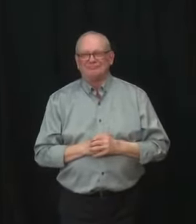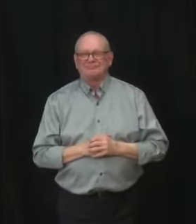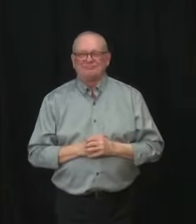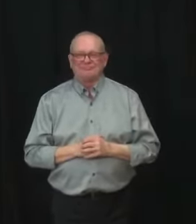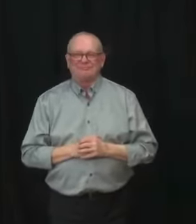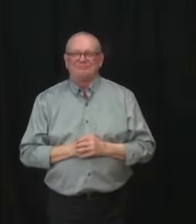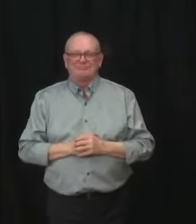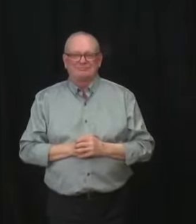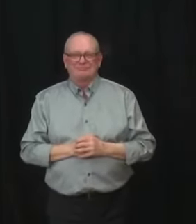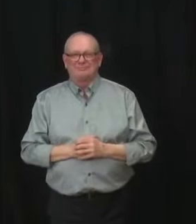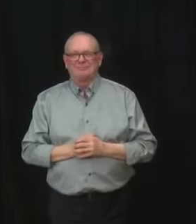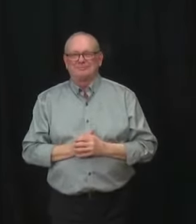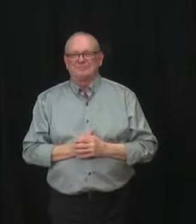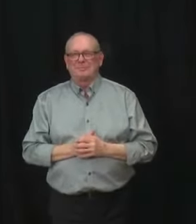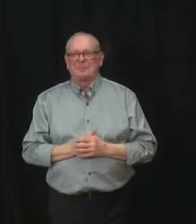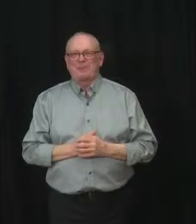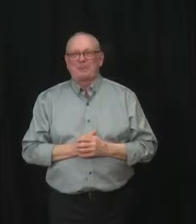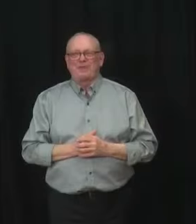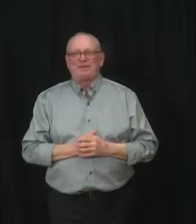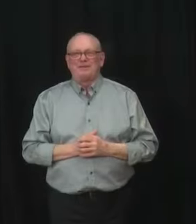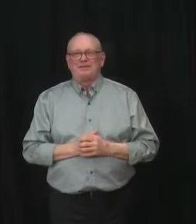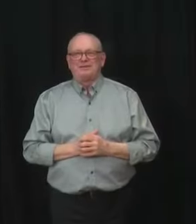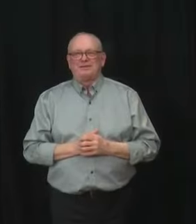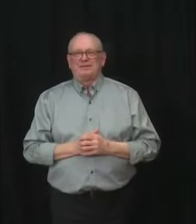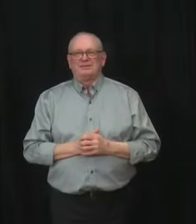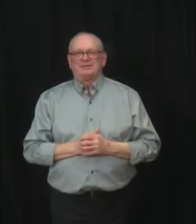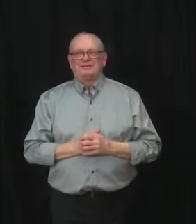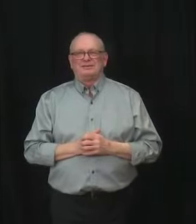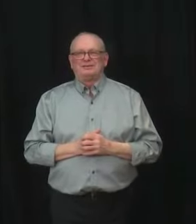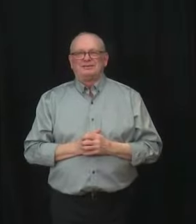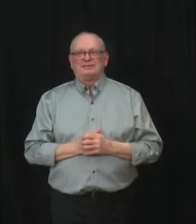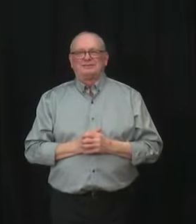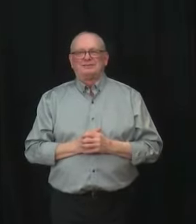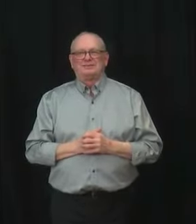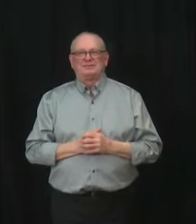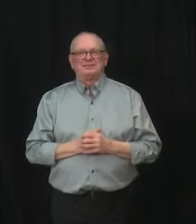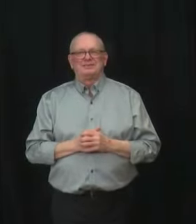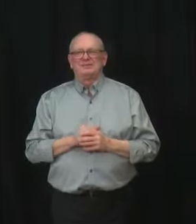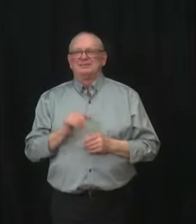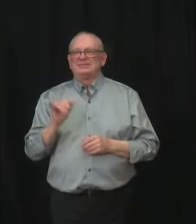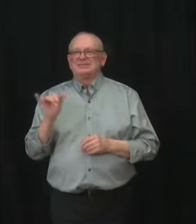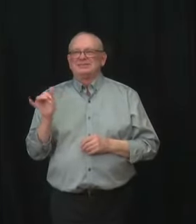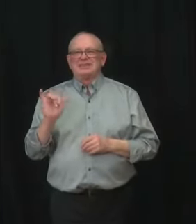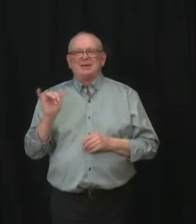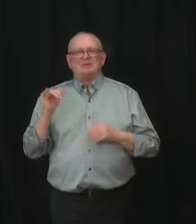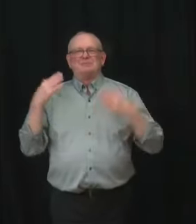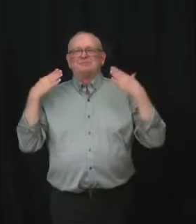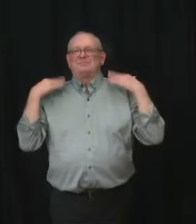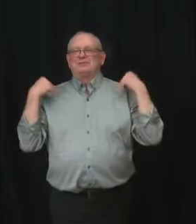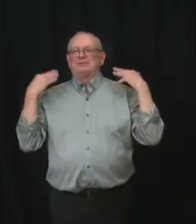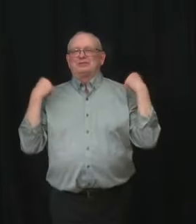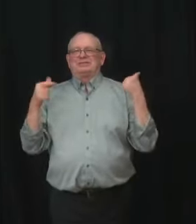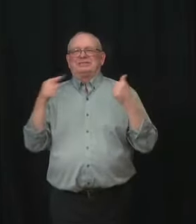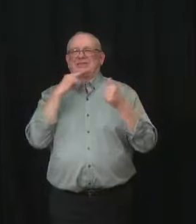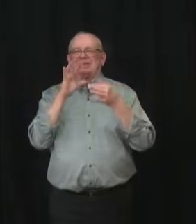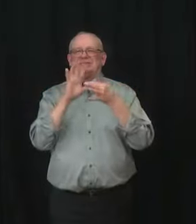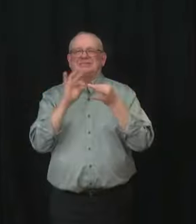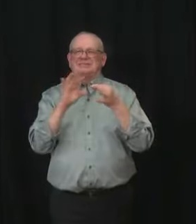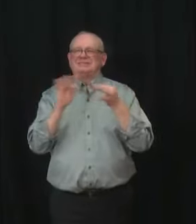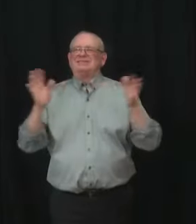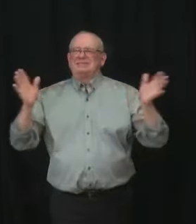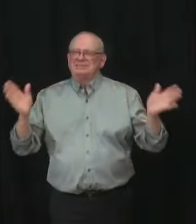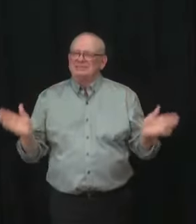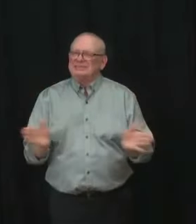for our households. This is why, like the Minister, I continue to encourage Albertans to get every vaccine dose that they are eligible